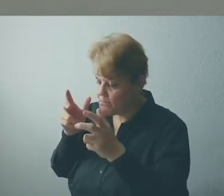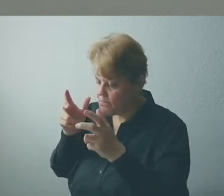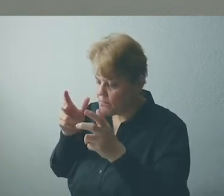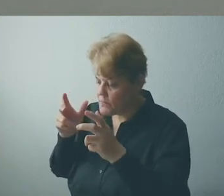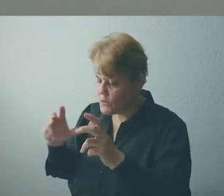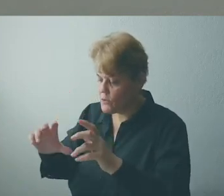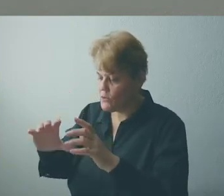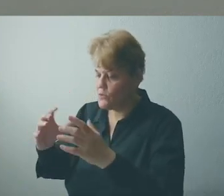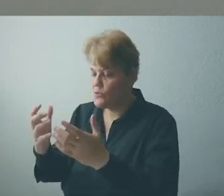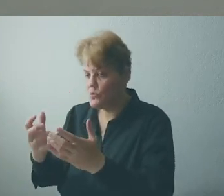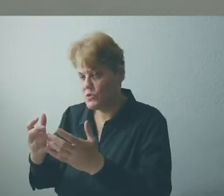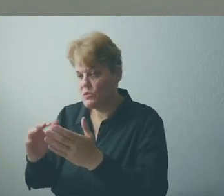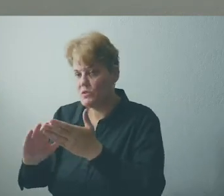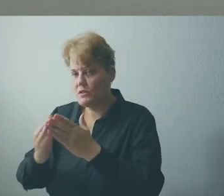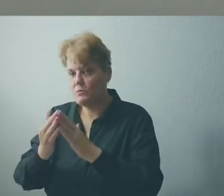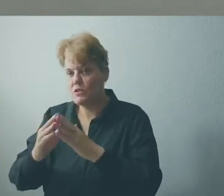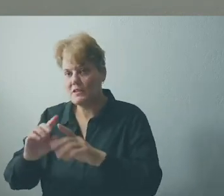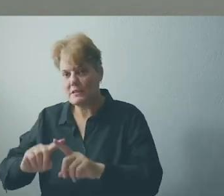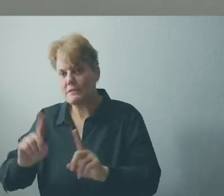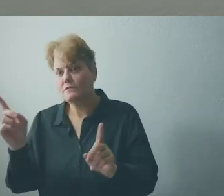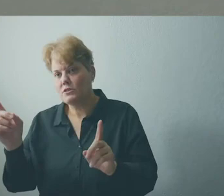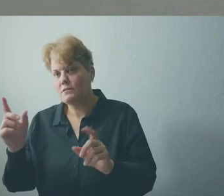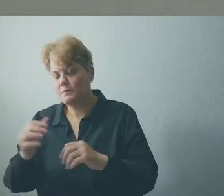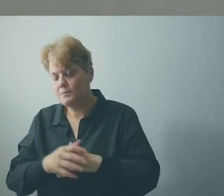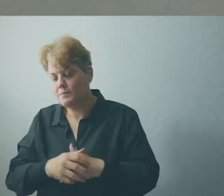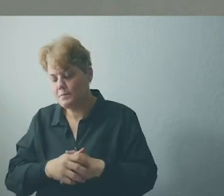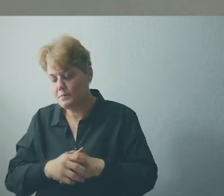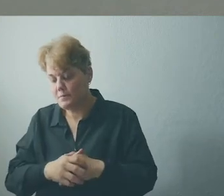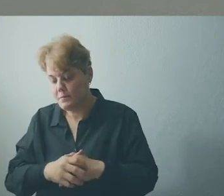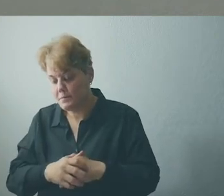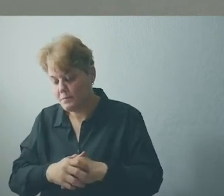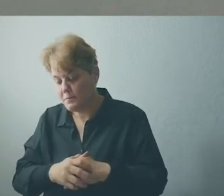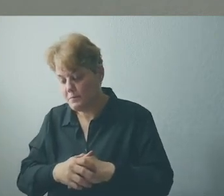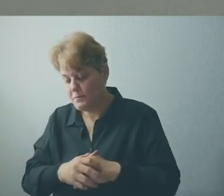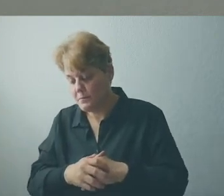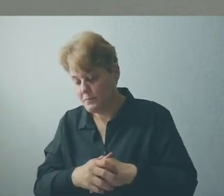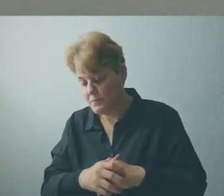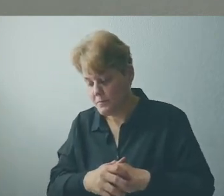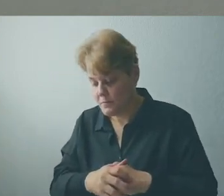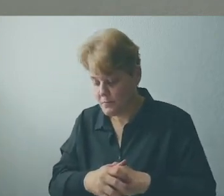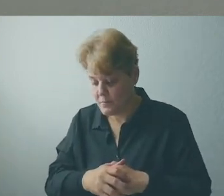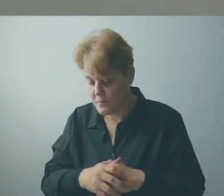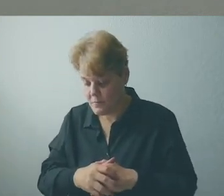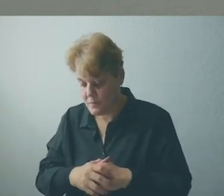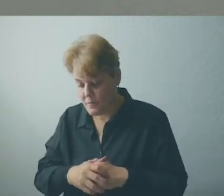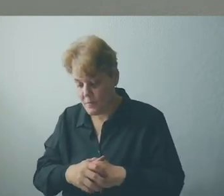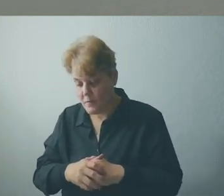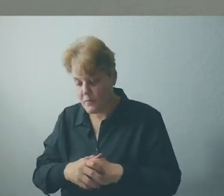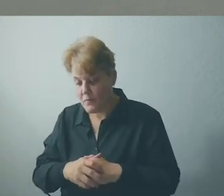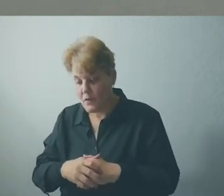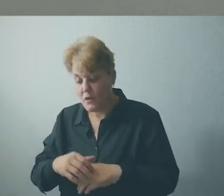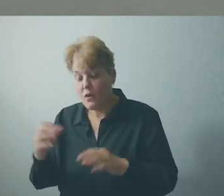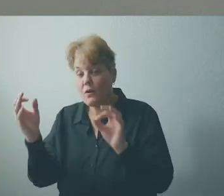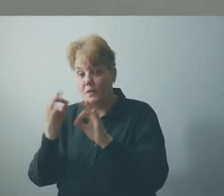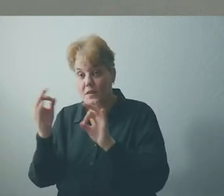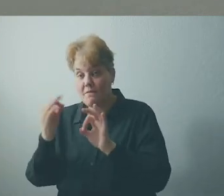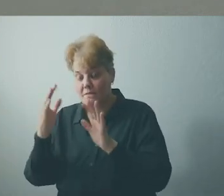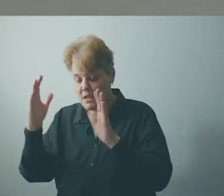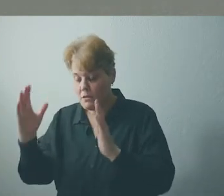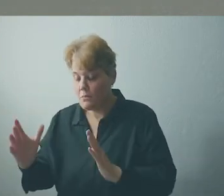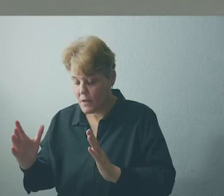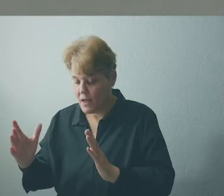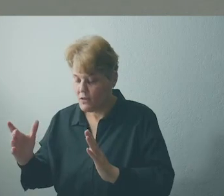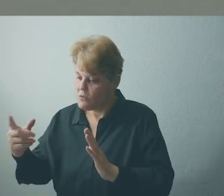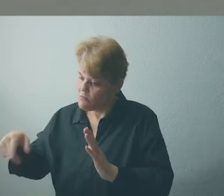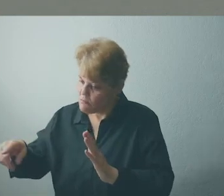This person that wrote to me has a lot of insight into reaching others with the gospel and truly caring about others. One of the